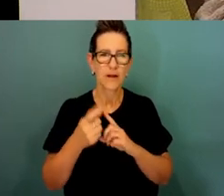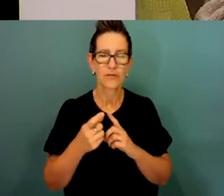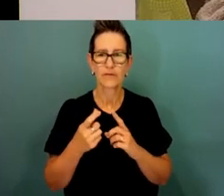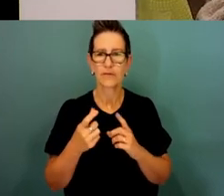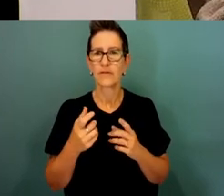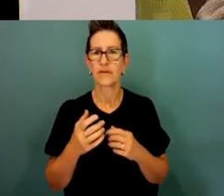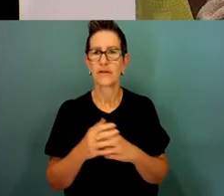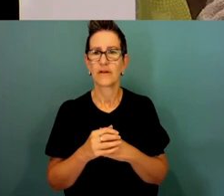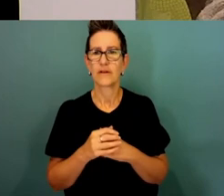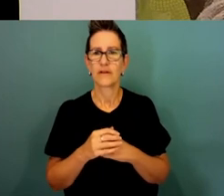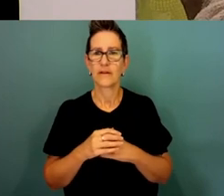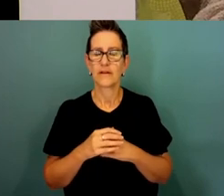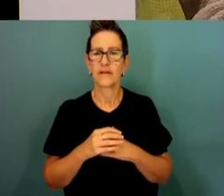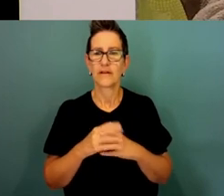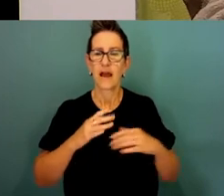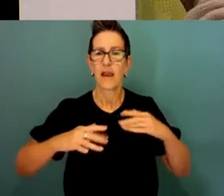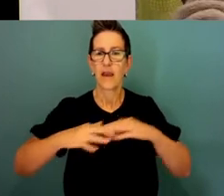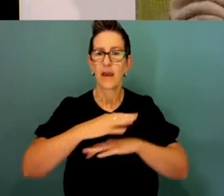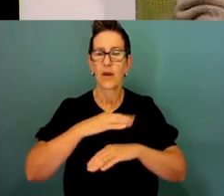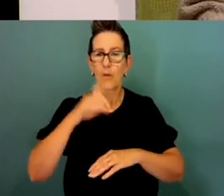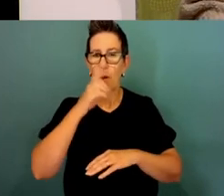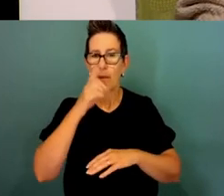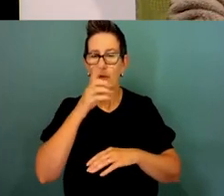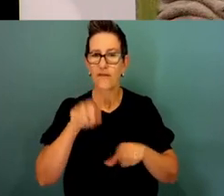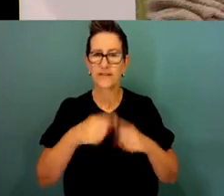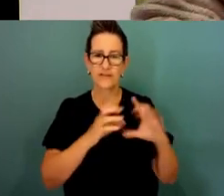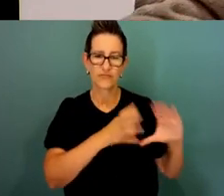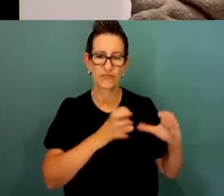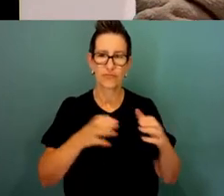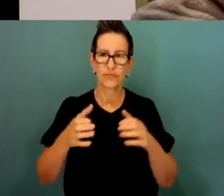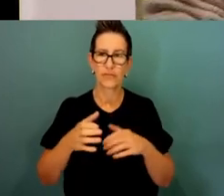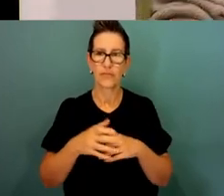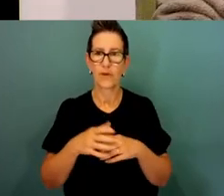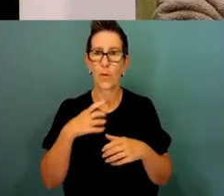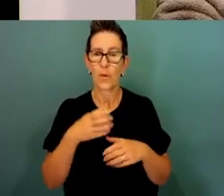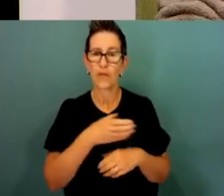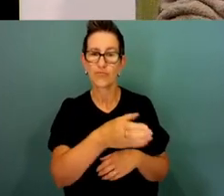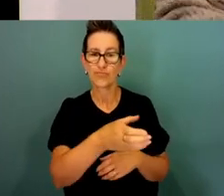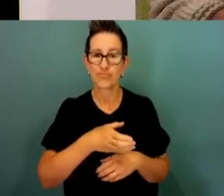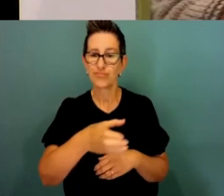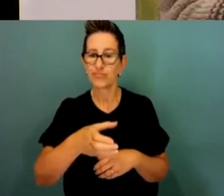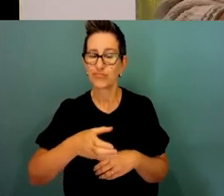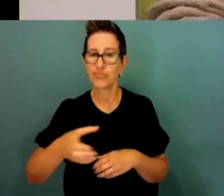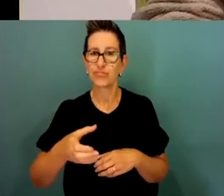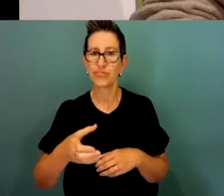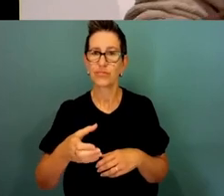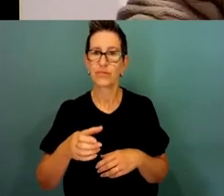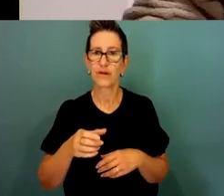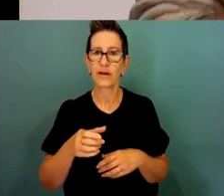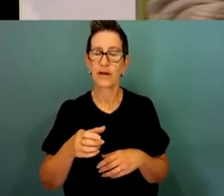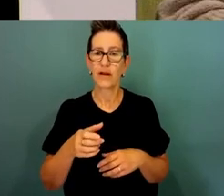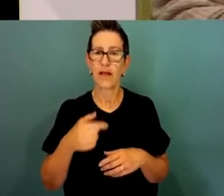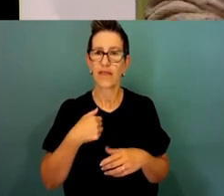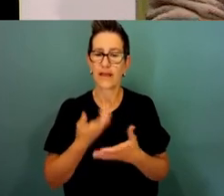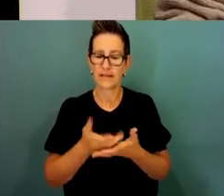The Ngunnawal people have several different clan groups. We move around the country a fair bit and that's our way of looking after